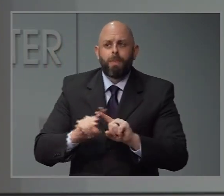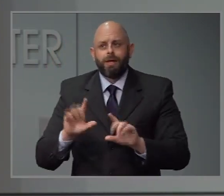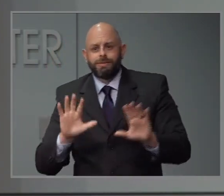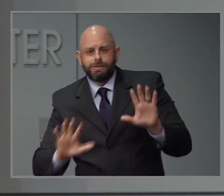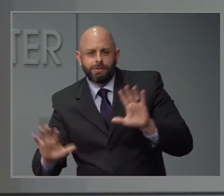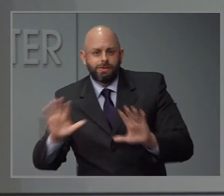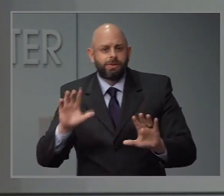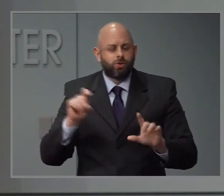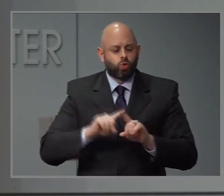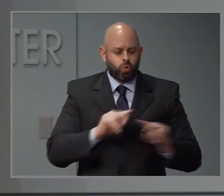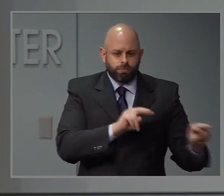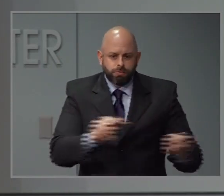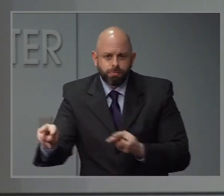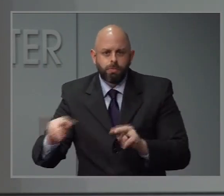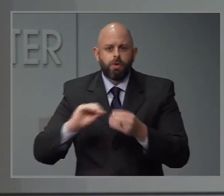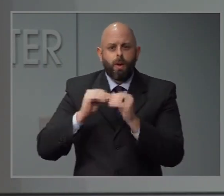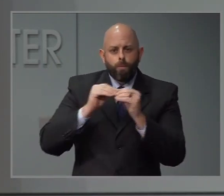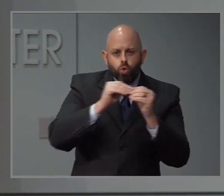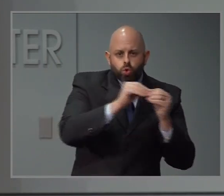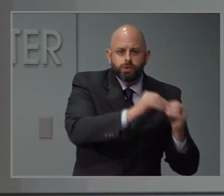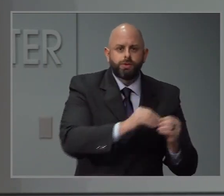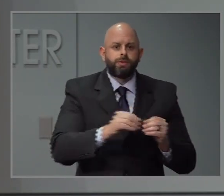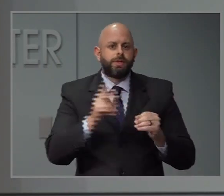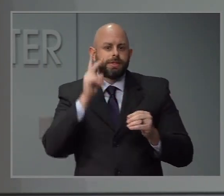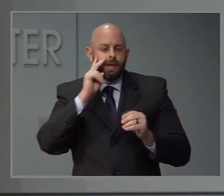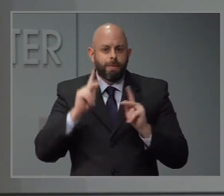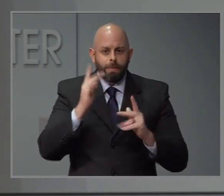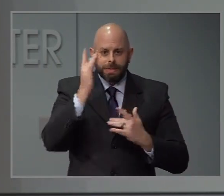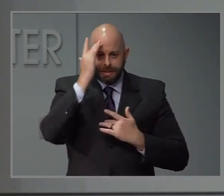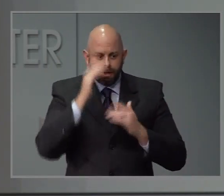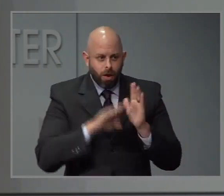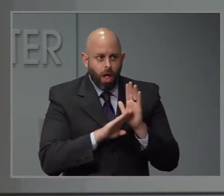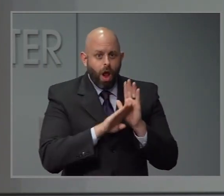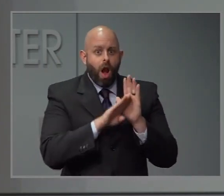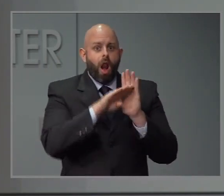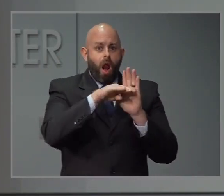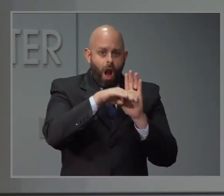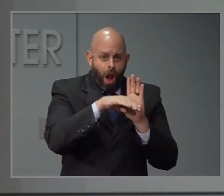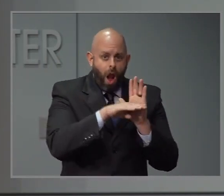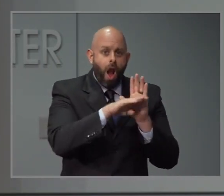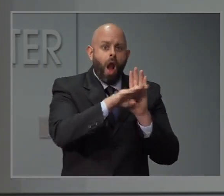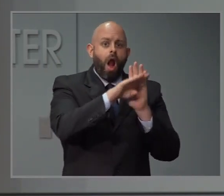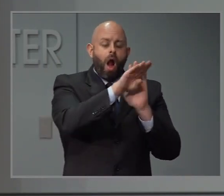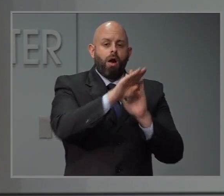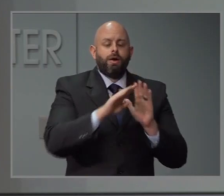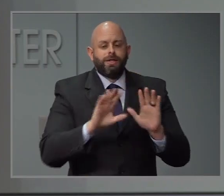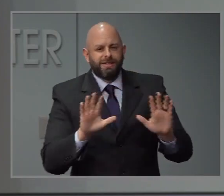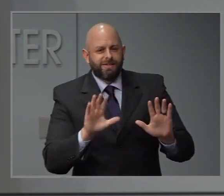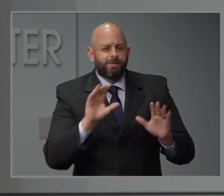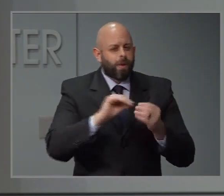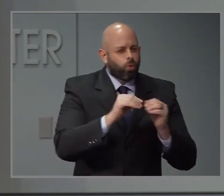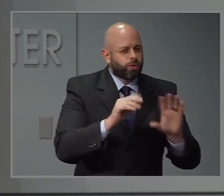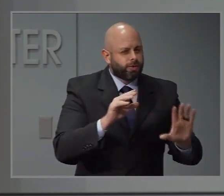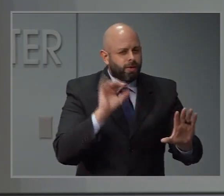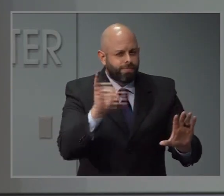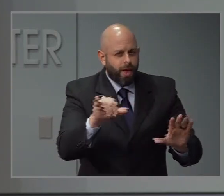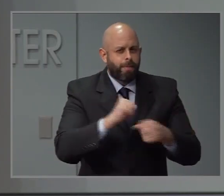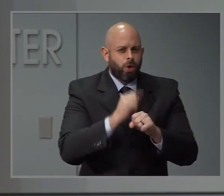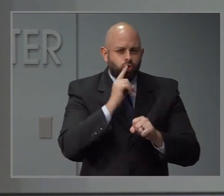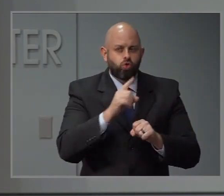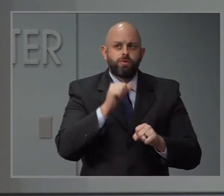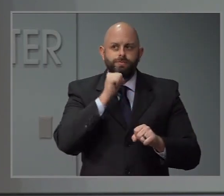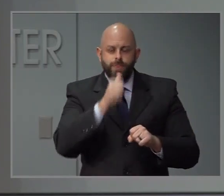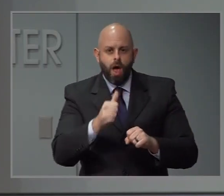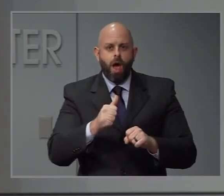look at the trends that we see in in our data. And we want to make sure that we are not